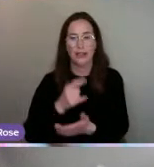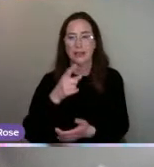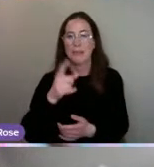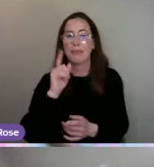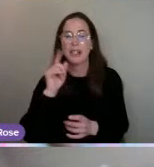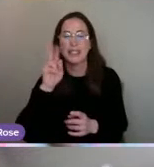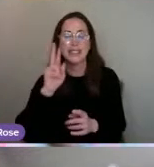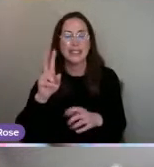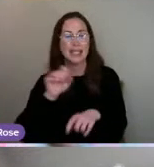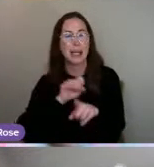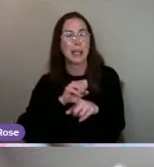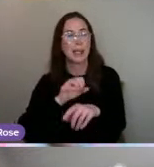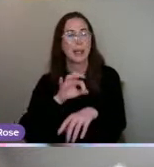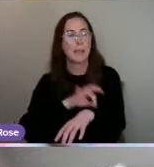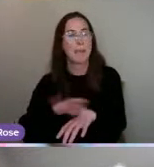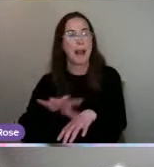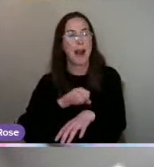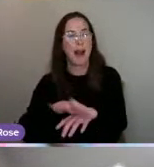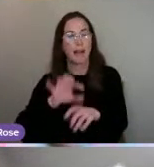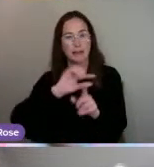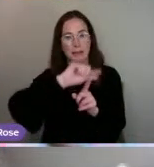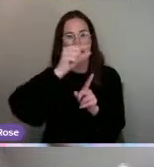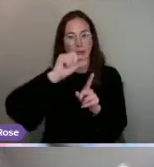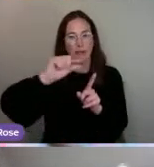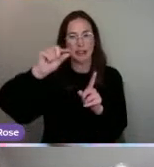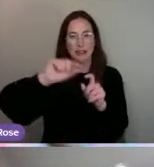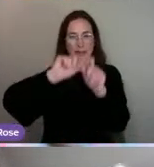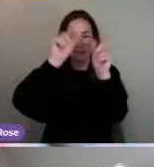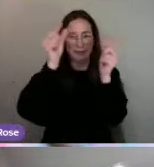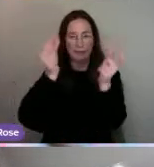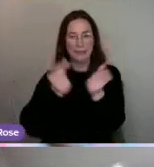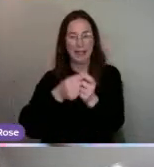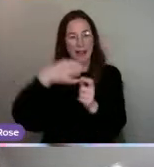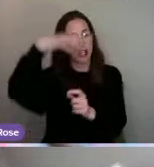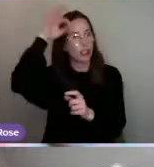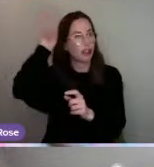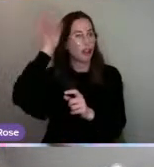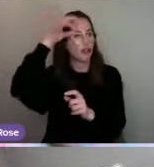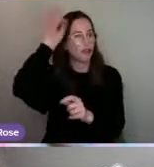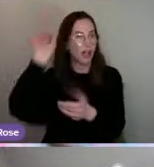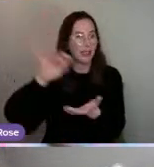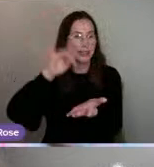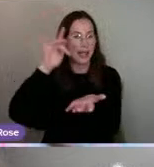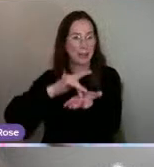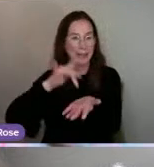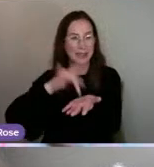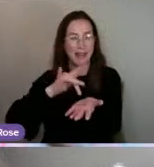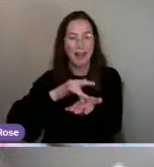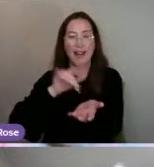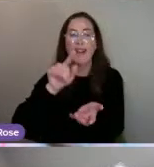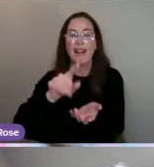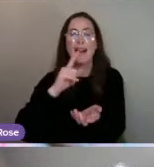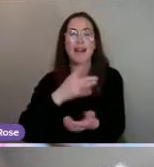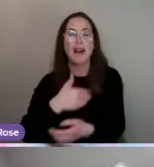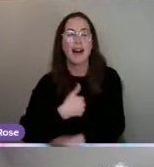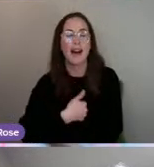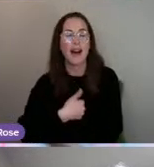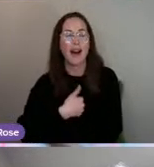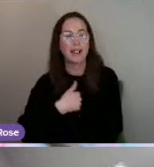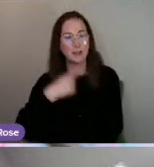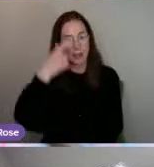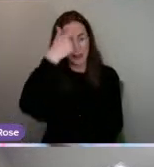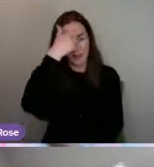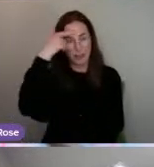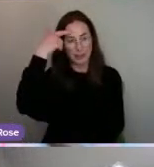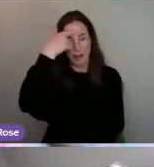brain and then we've got the neurons in the middle and I've put a heart where the frontal lobe